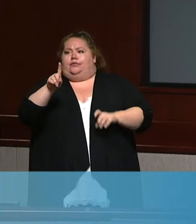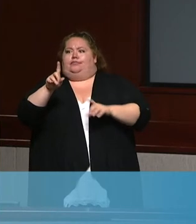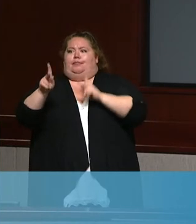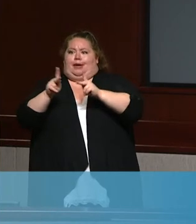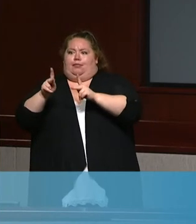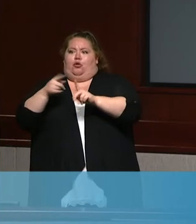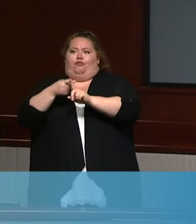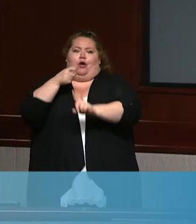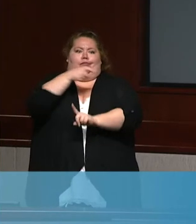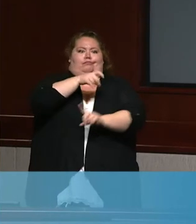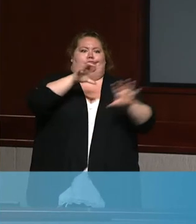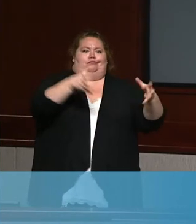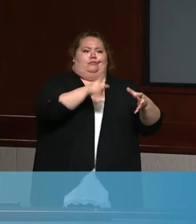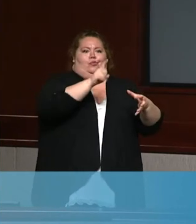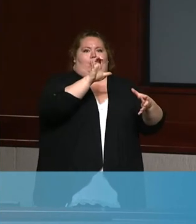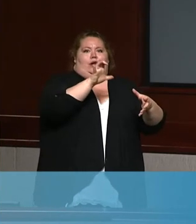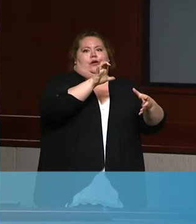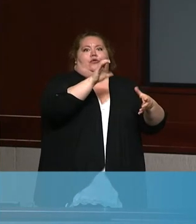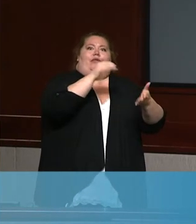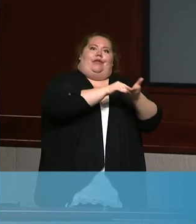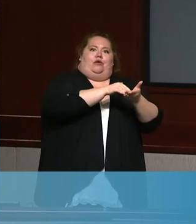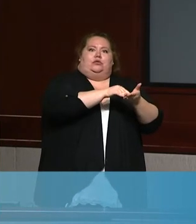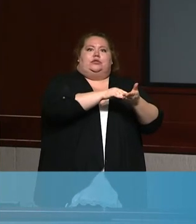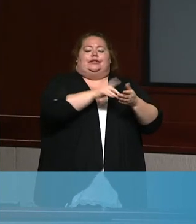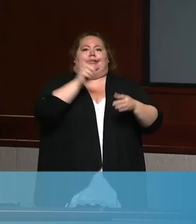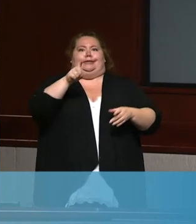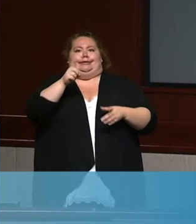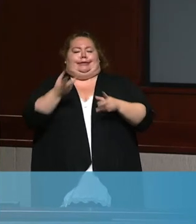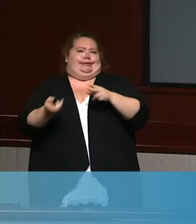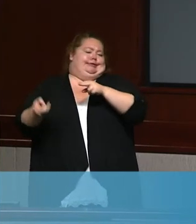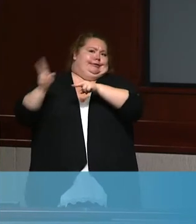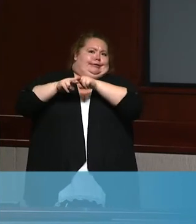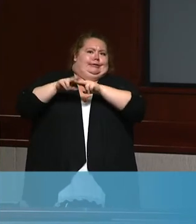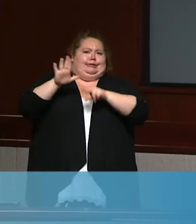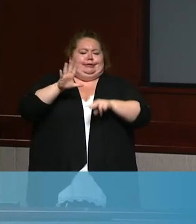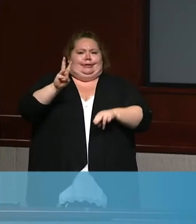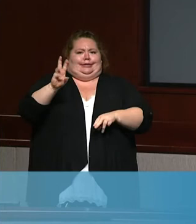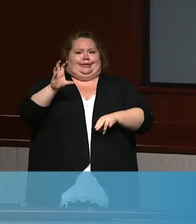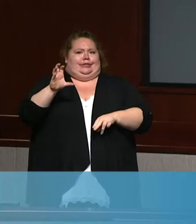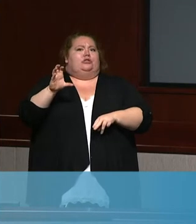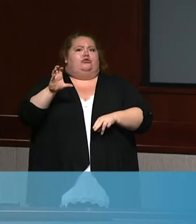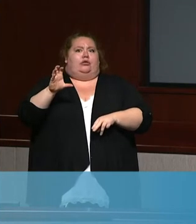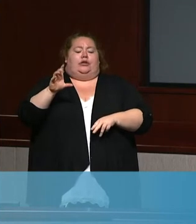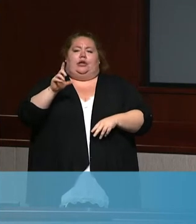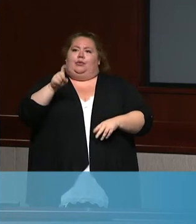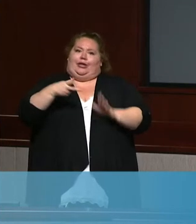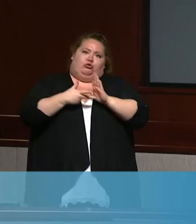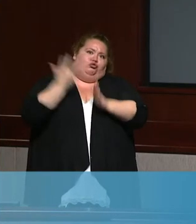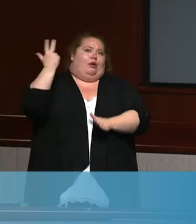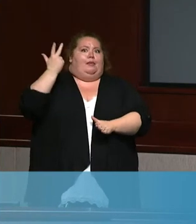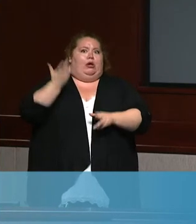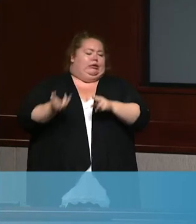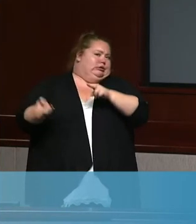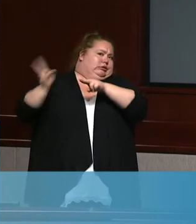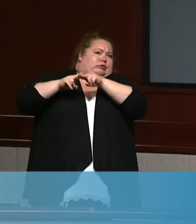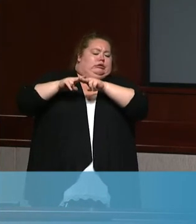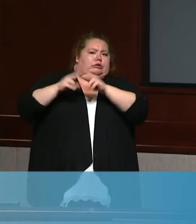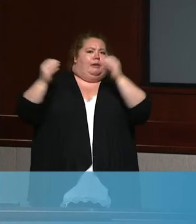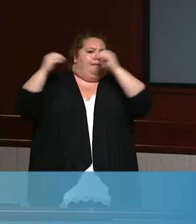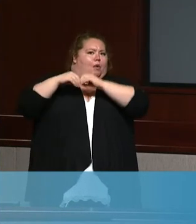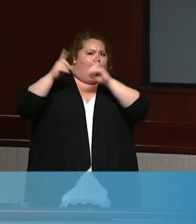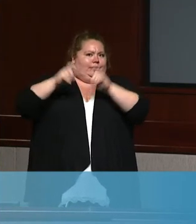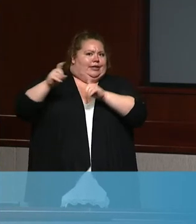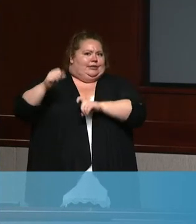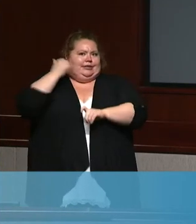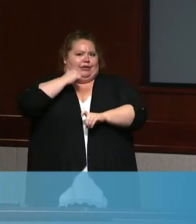And we need about 690 to meet our testing goals. So we have to nearly quintuple the number of tests that are happening here in